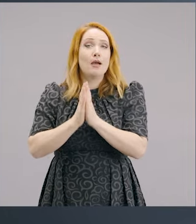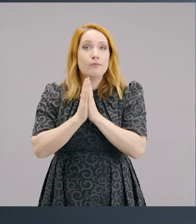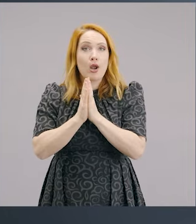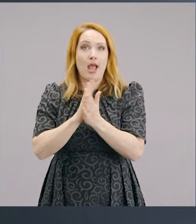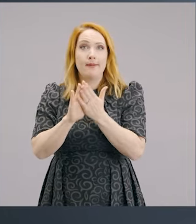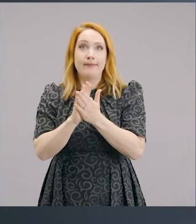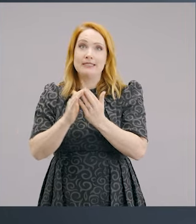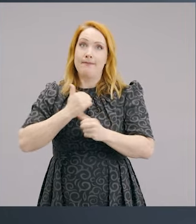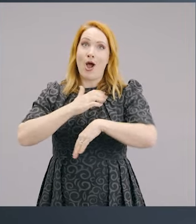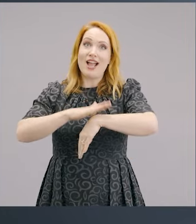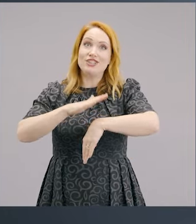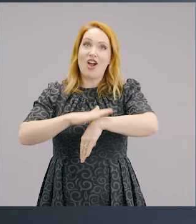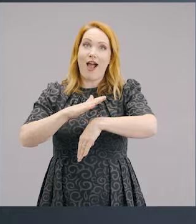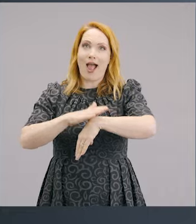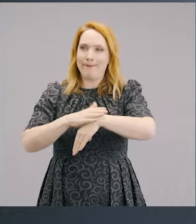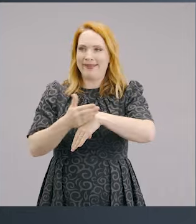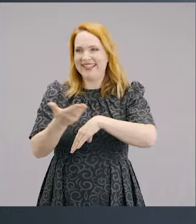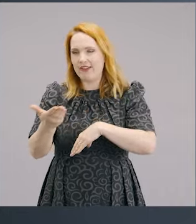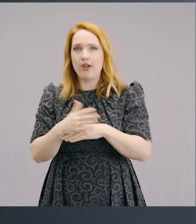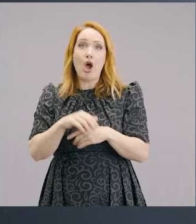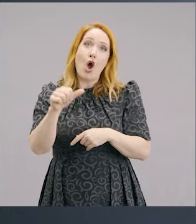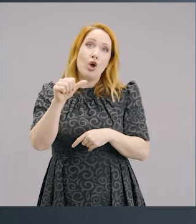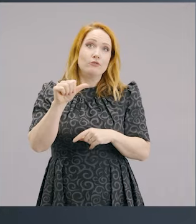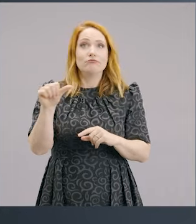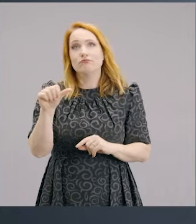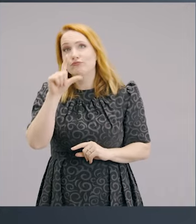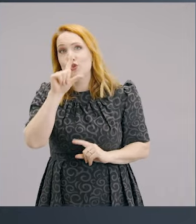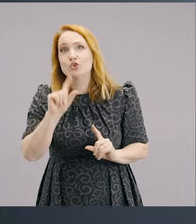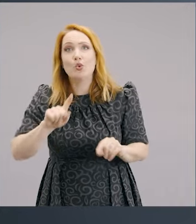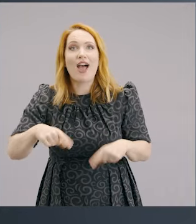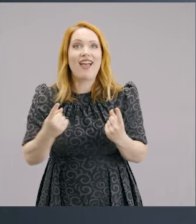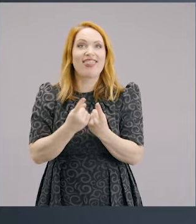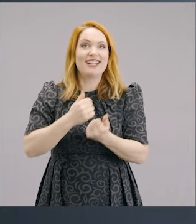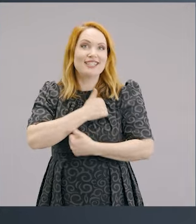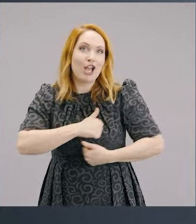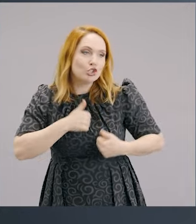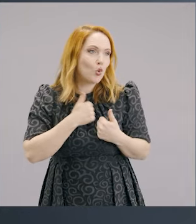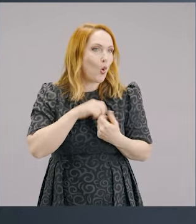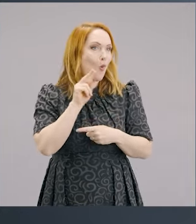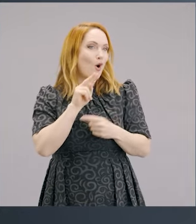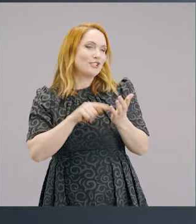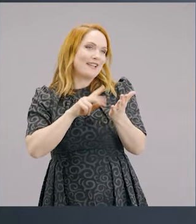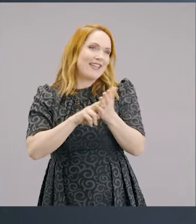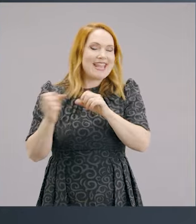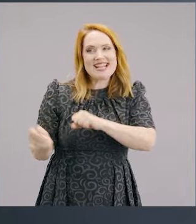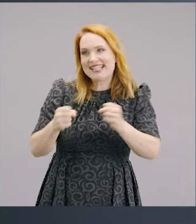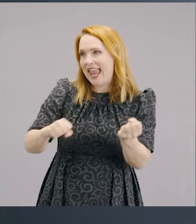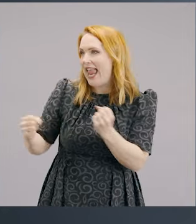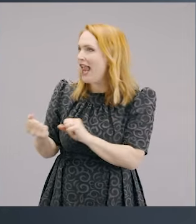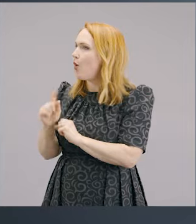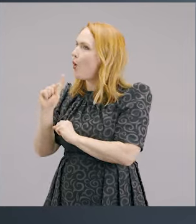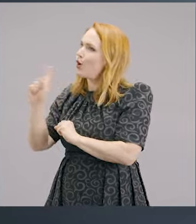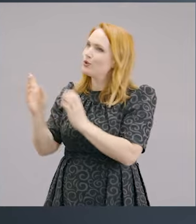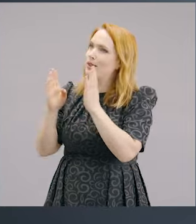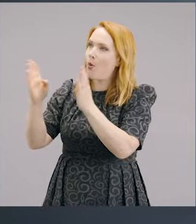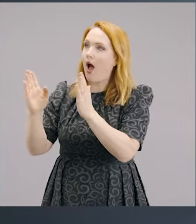means sacrificing time. I could be watching TV. I could be at the ski fields. I could be in the mall. I could be anywhere. But